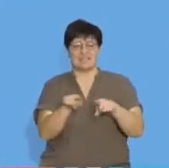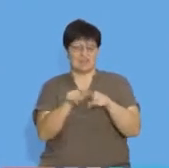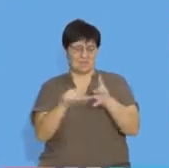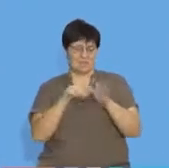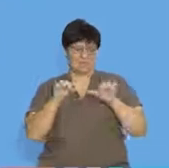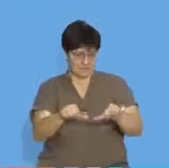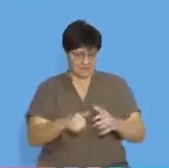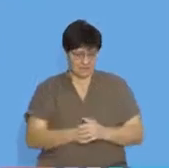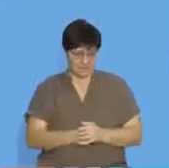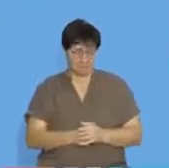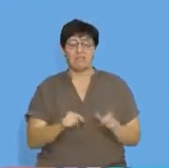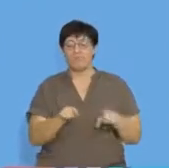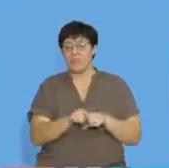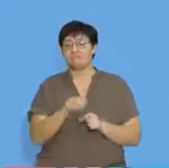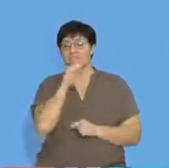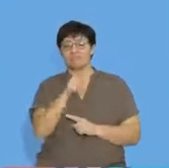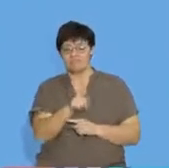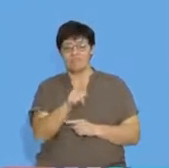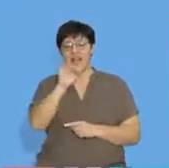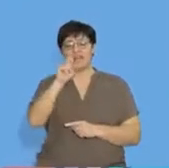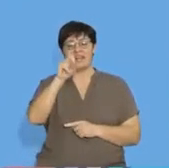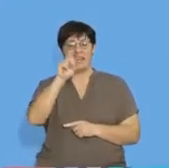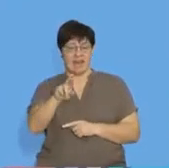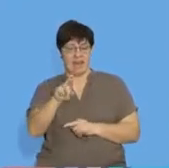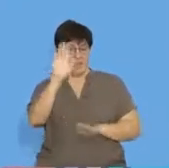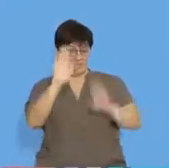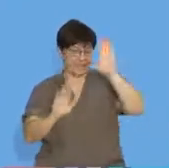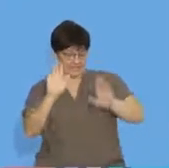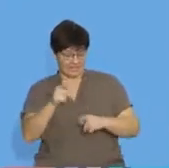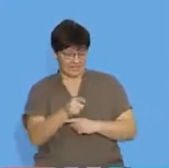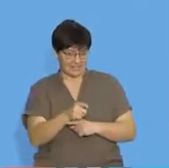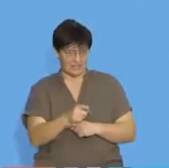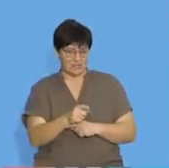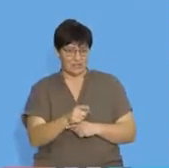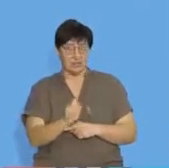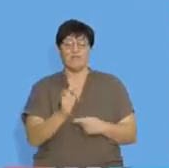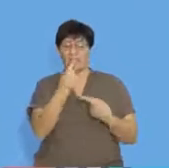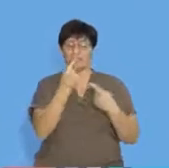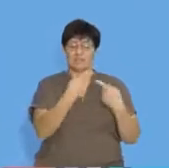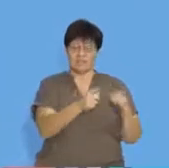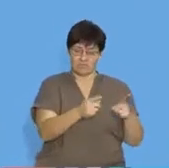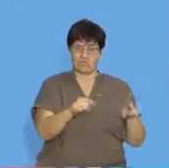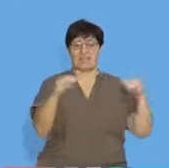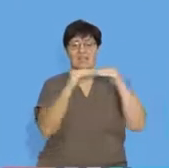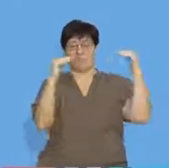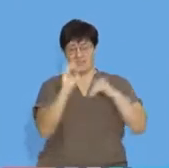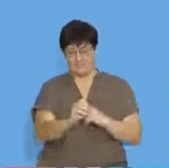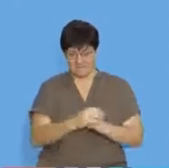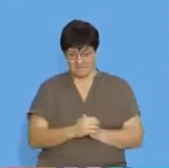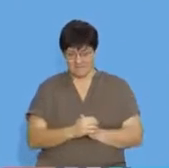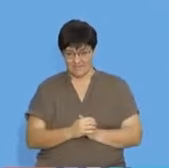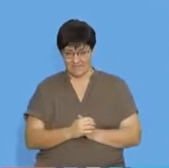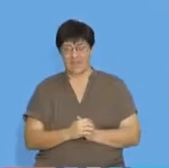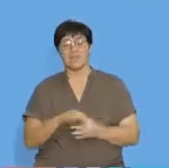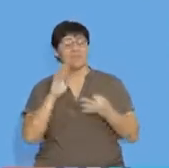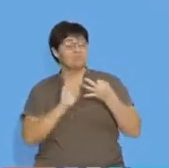Then, I'm going to revise the definition of a linear pattern where the first differences are equal. Then, I'm going to